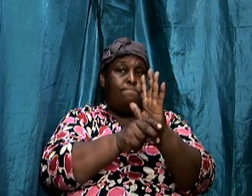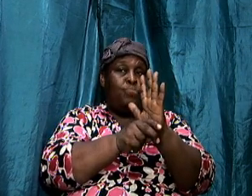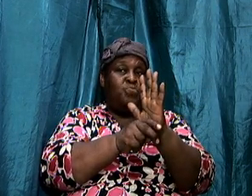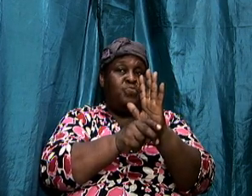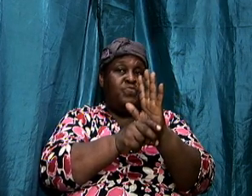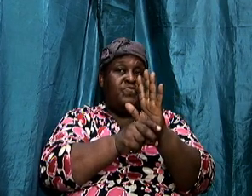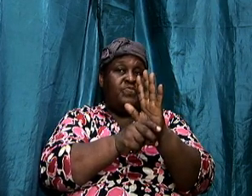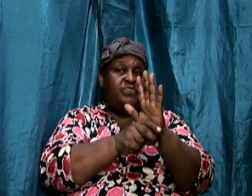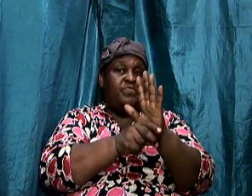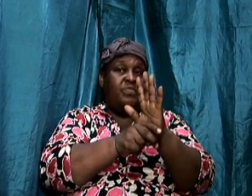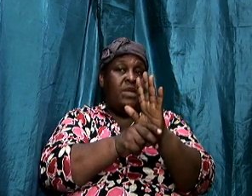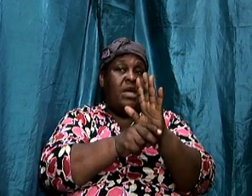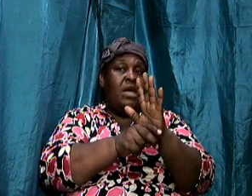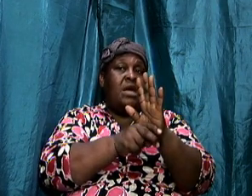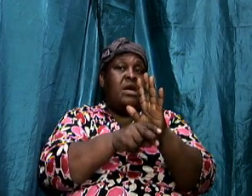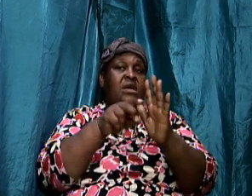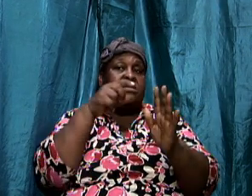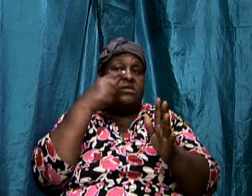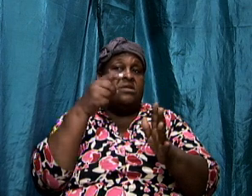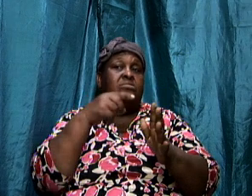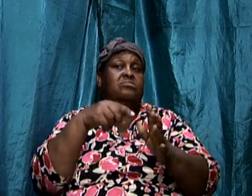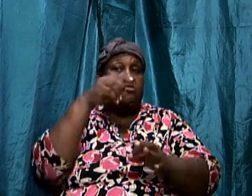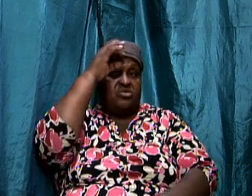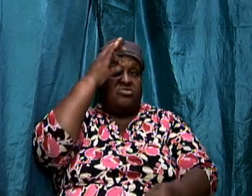so it refers to justice